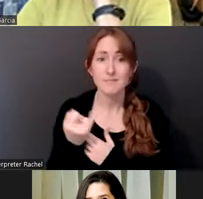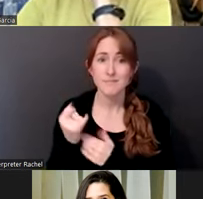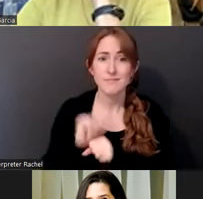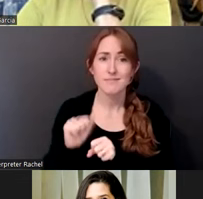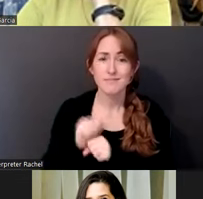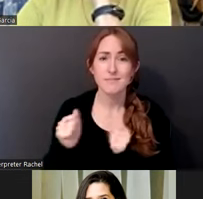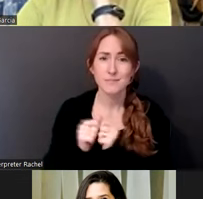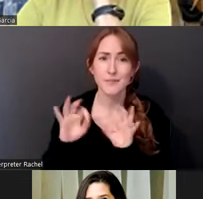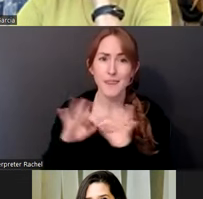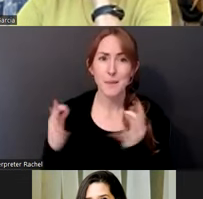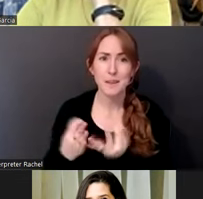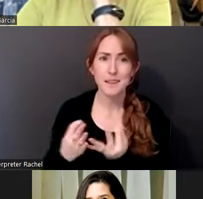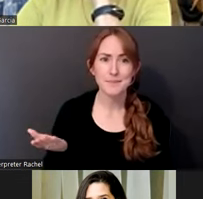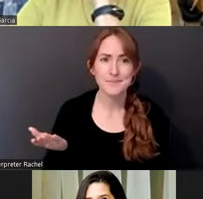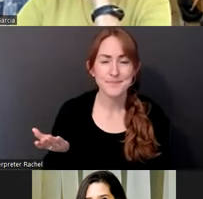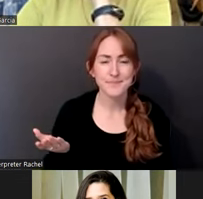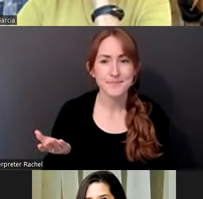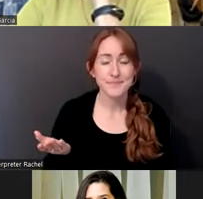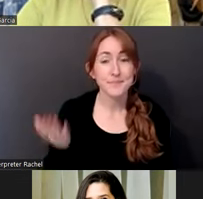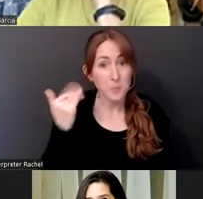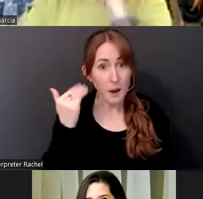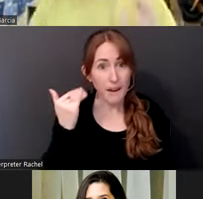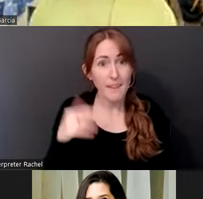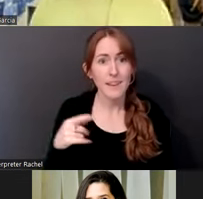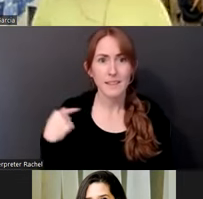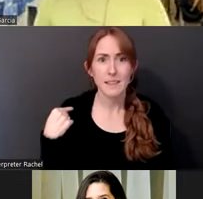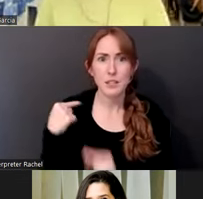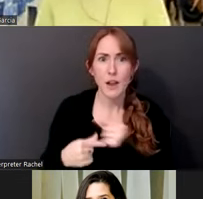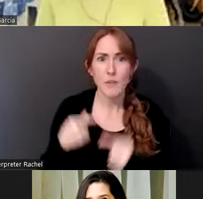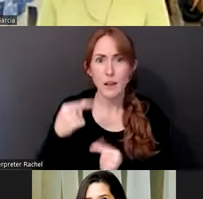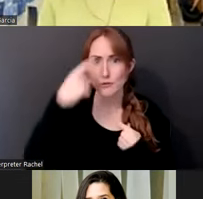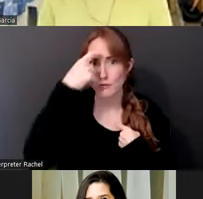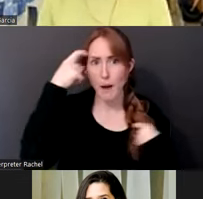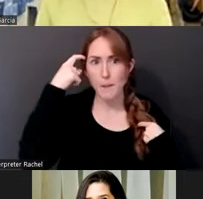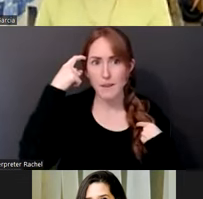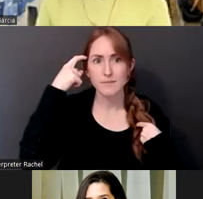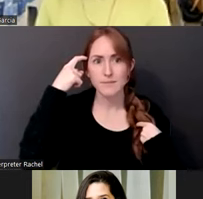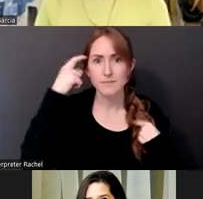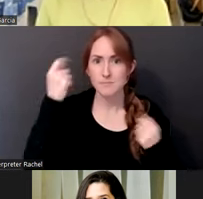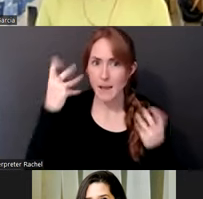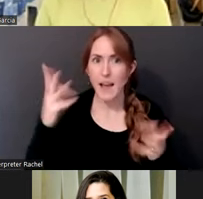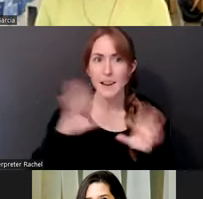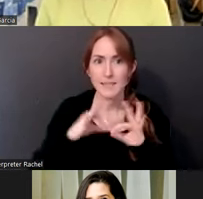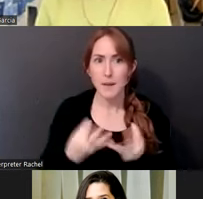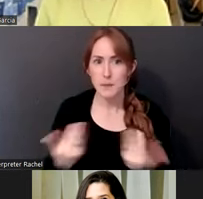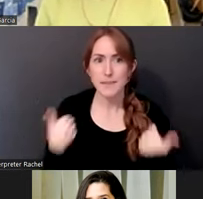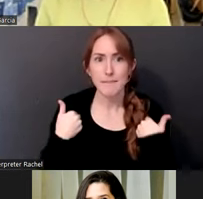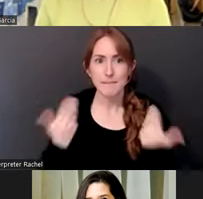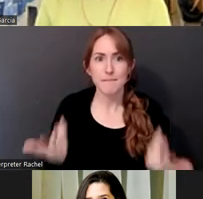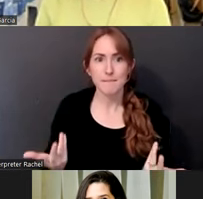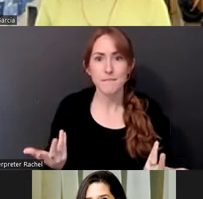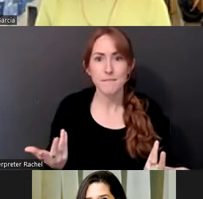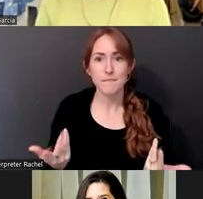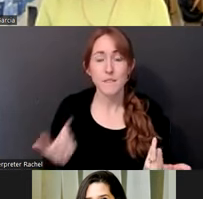because it, there is that generational trauma that exists in so many of our families. Right. And we can do a good job of